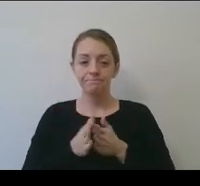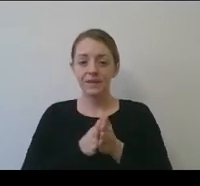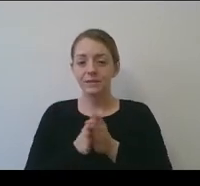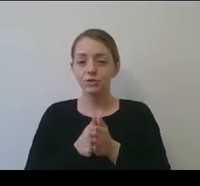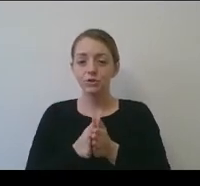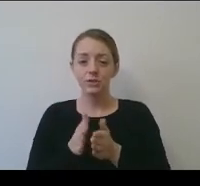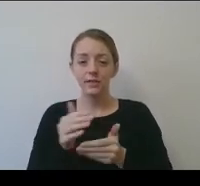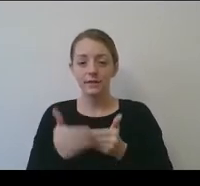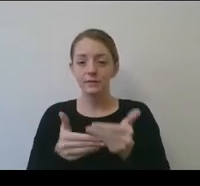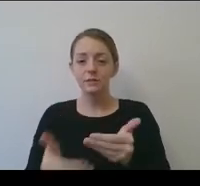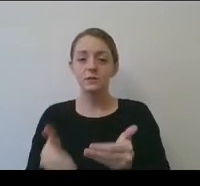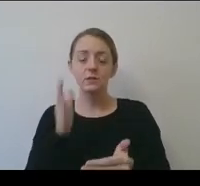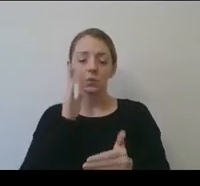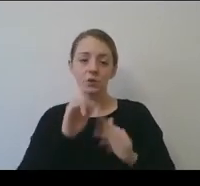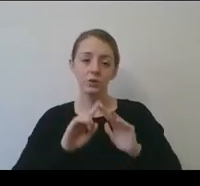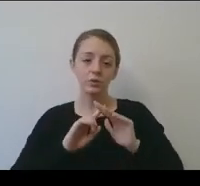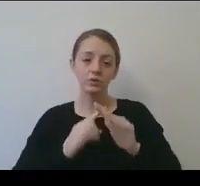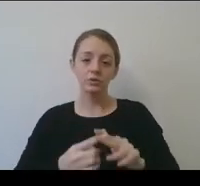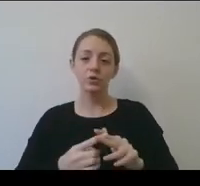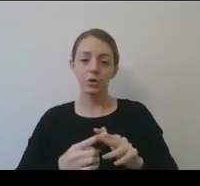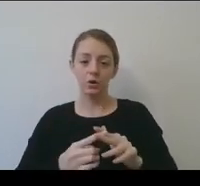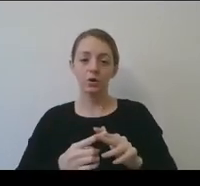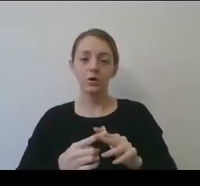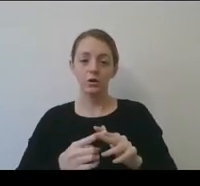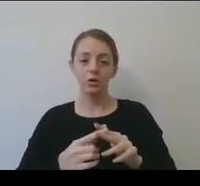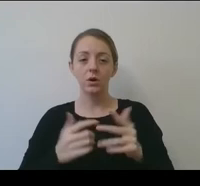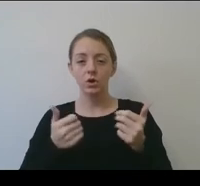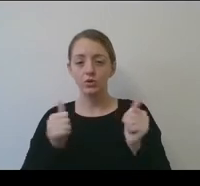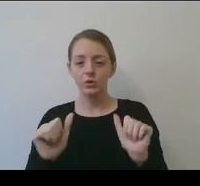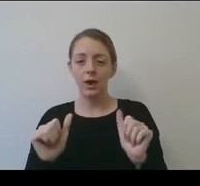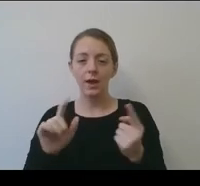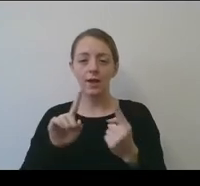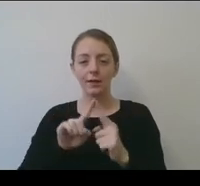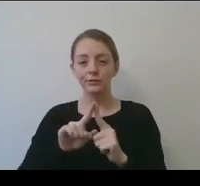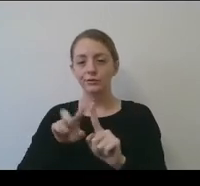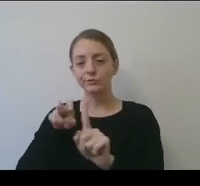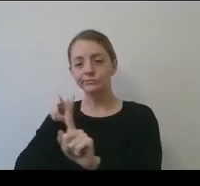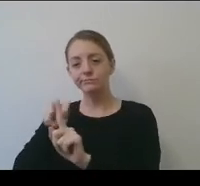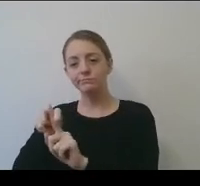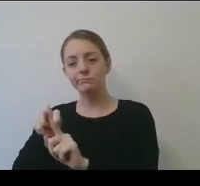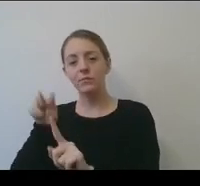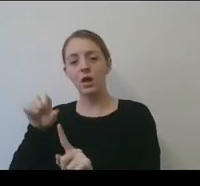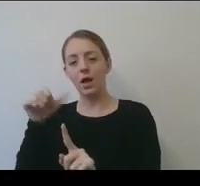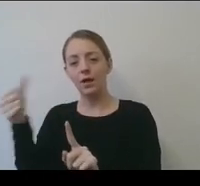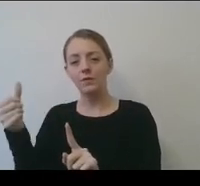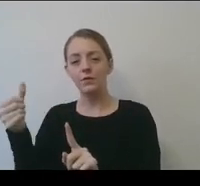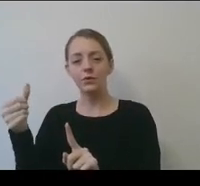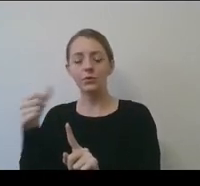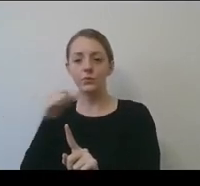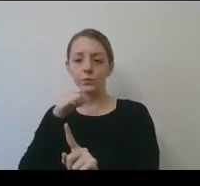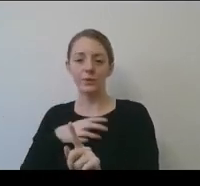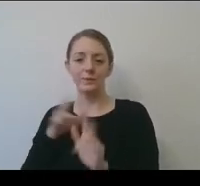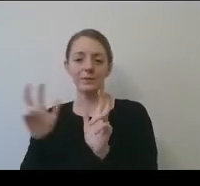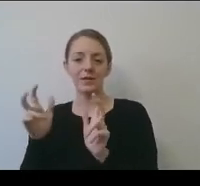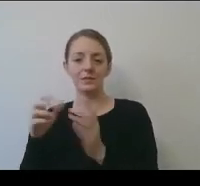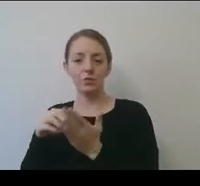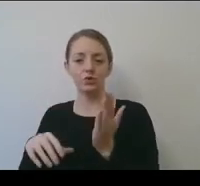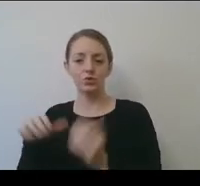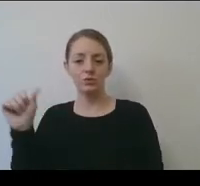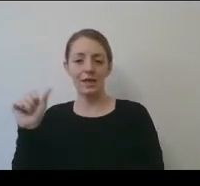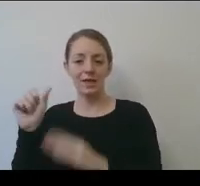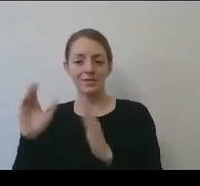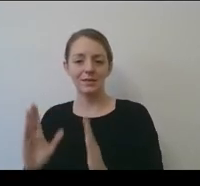embark on as a way to try to get to some other women's basketball student-athletes specifically, particularly